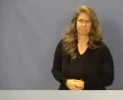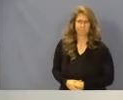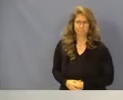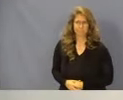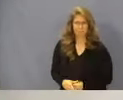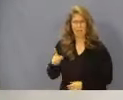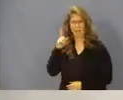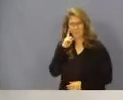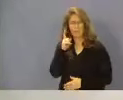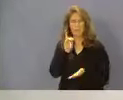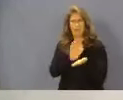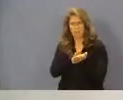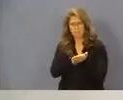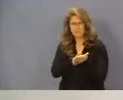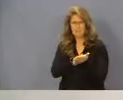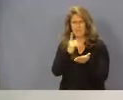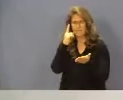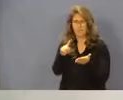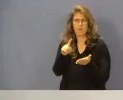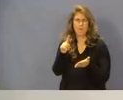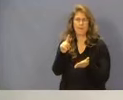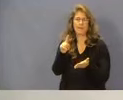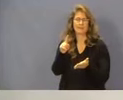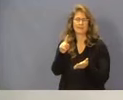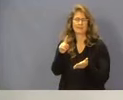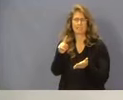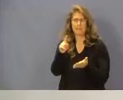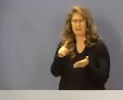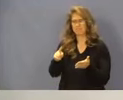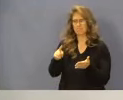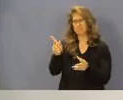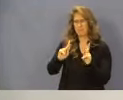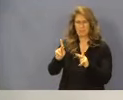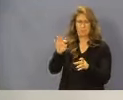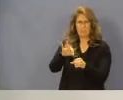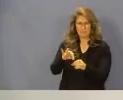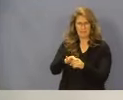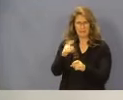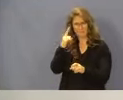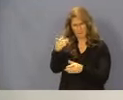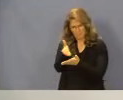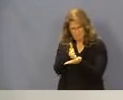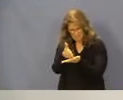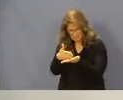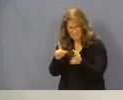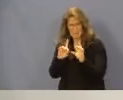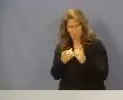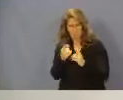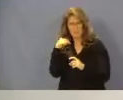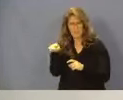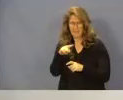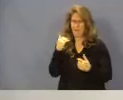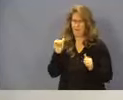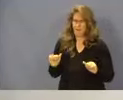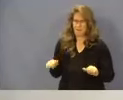think the compliment goes to our elected officials and the department of budgeting for these kinds of things that